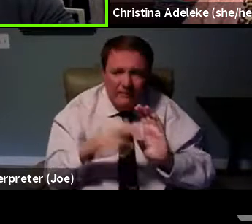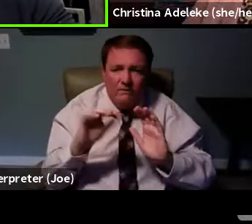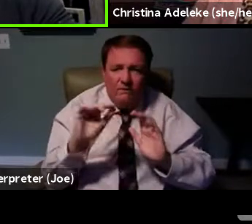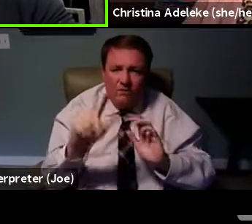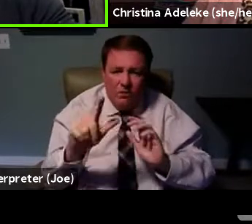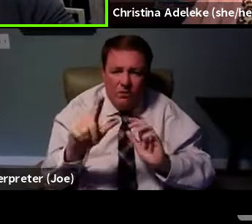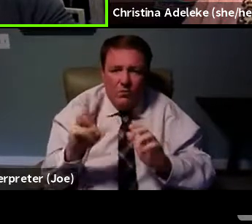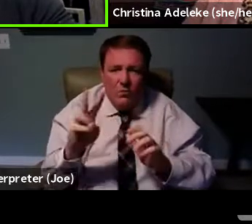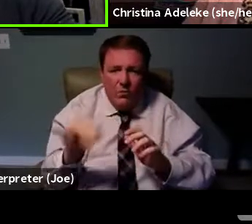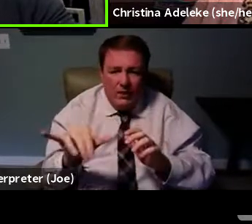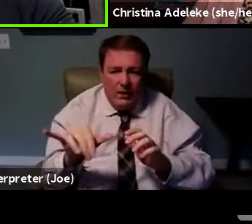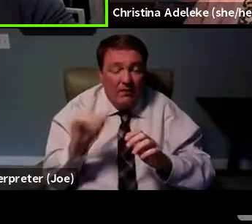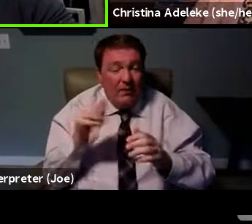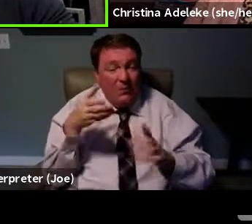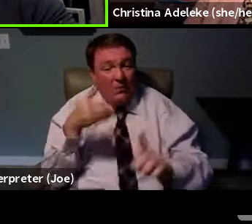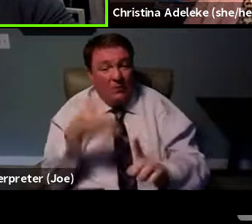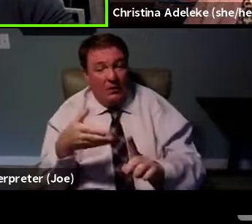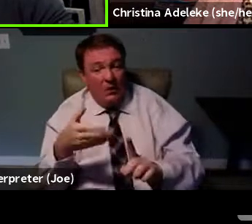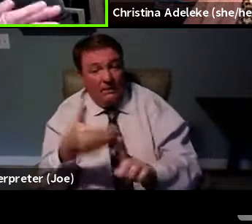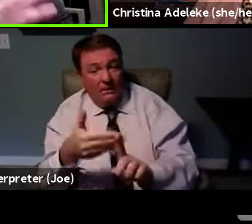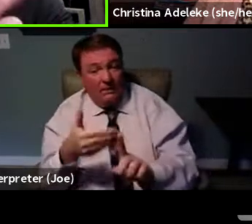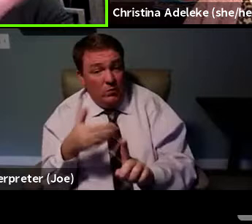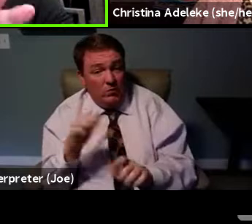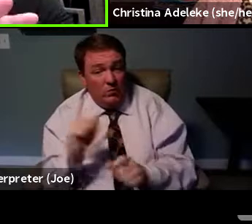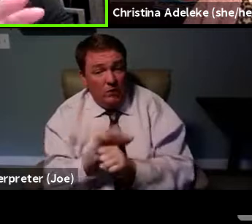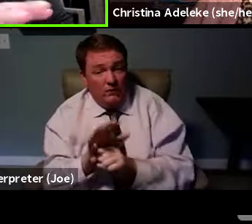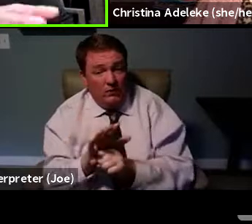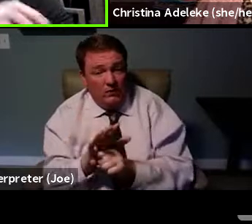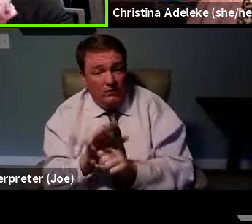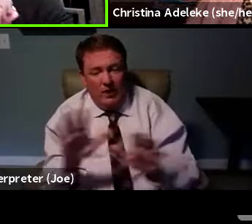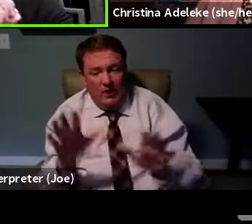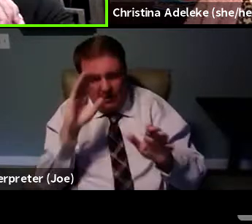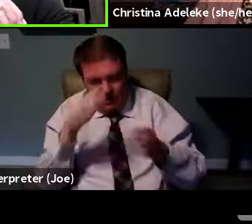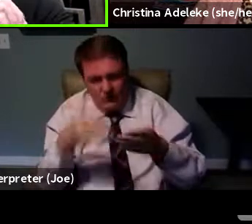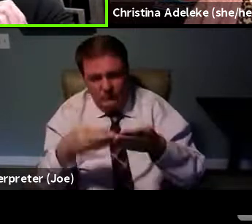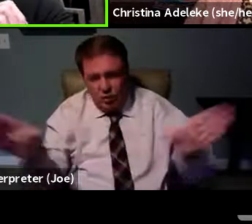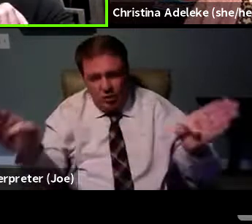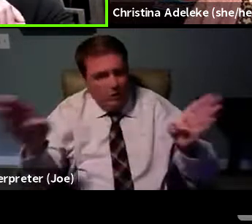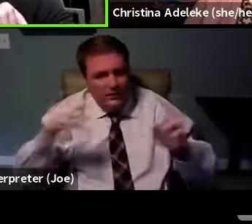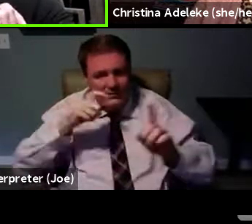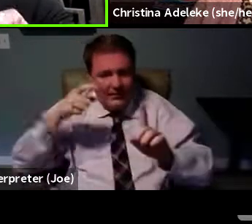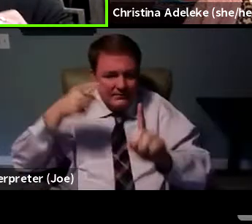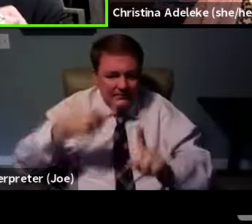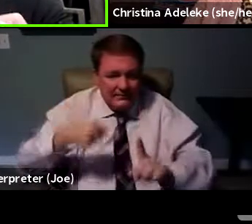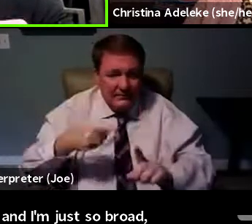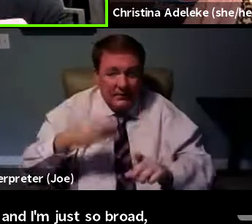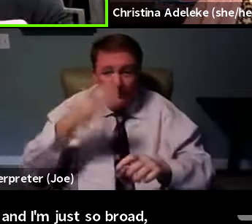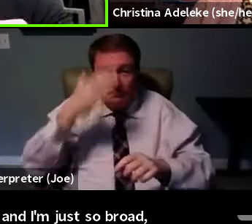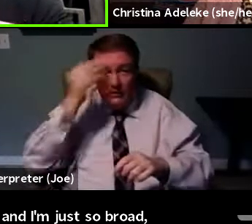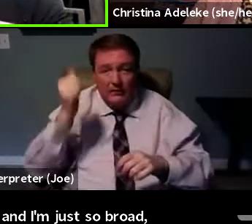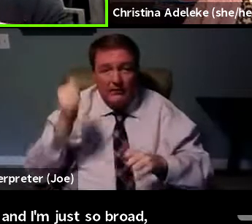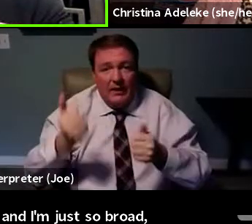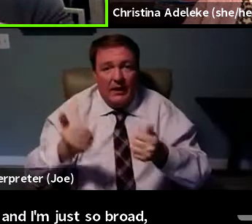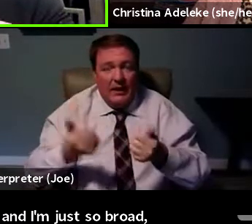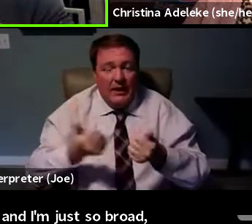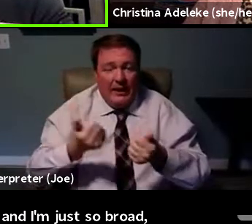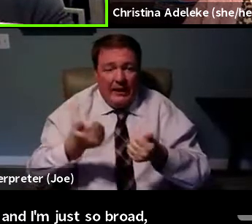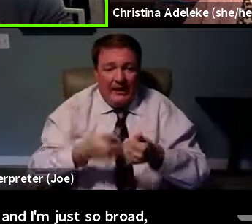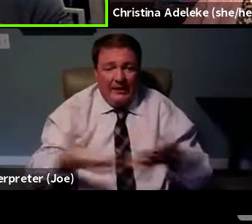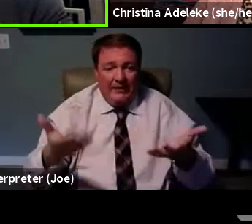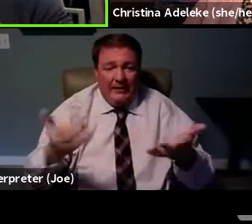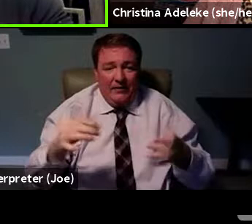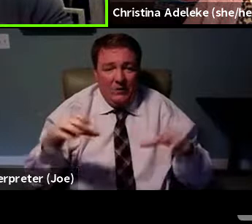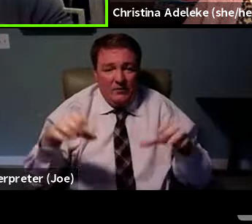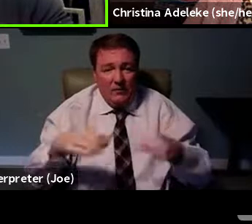And to keep any and everything, and I'm just, that's broad, and it's not really specific, because I think anything that was